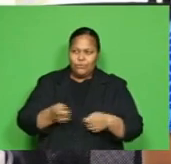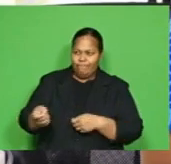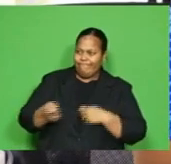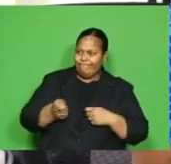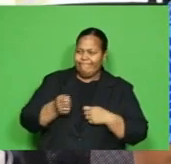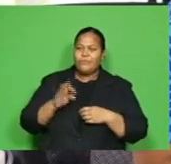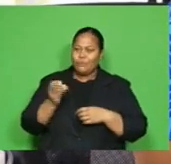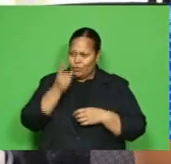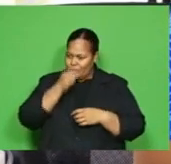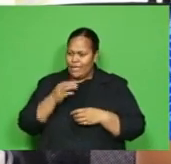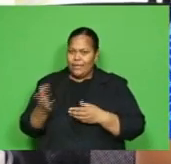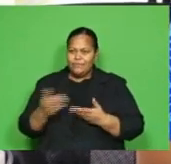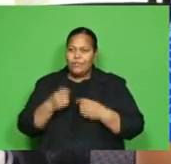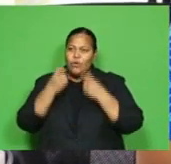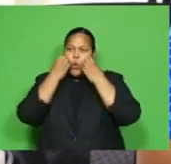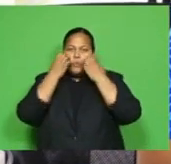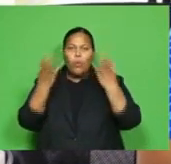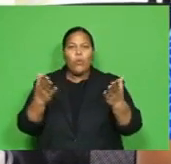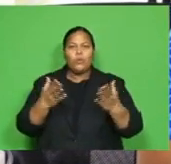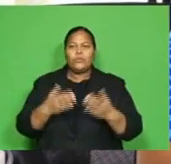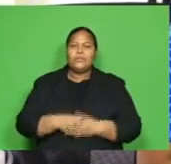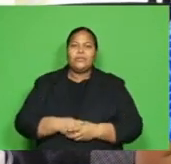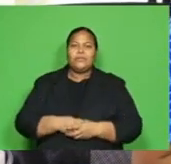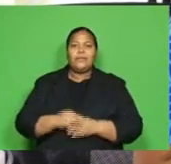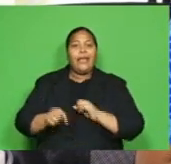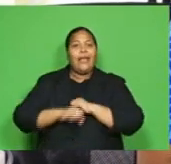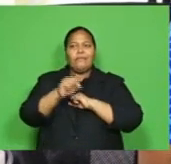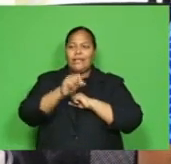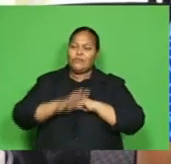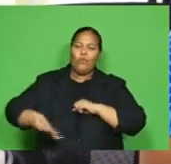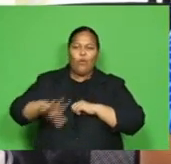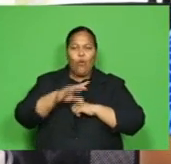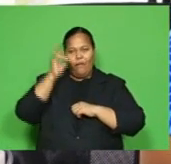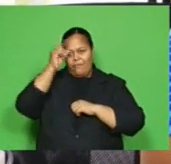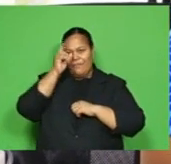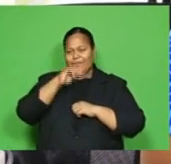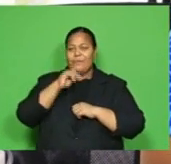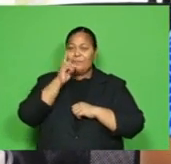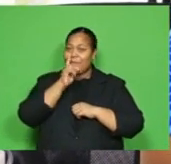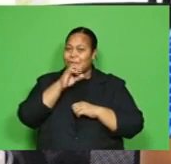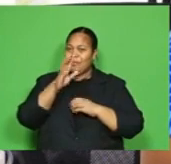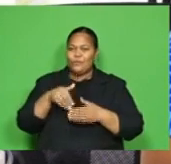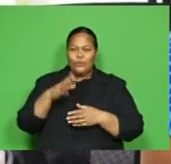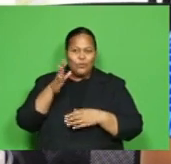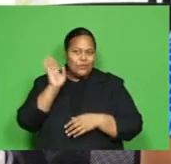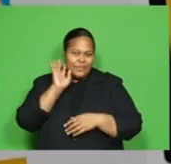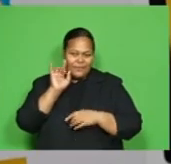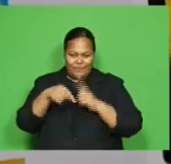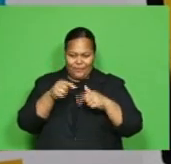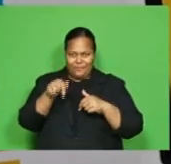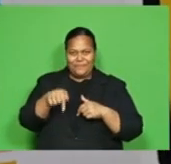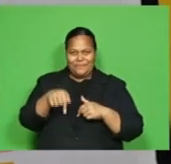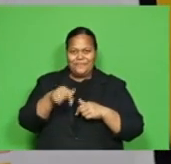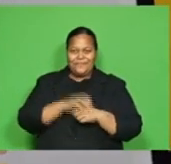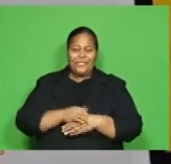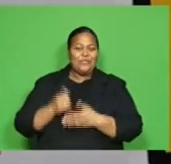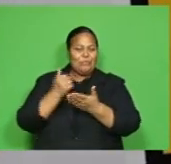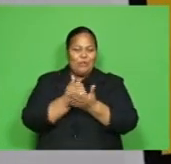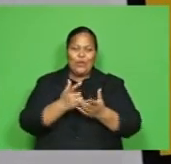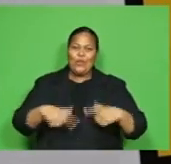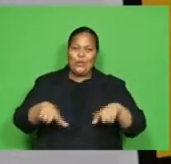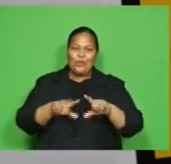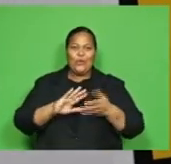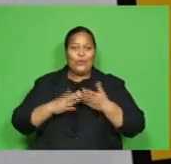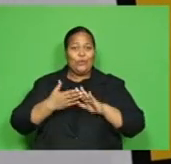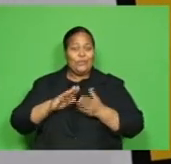more exposure for all Fijians to get to know this message and support local communities. The ministry highlighted